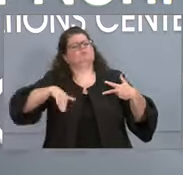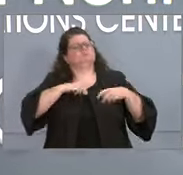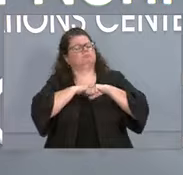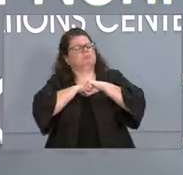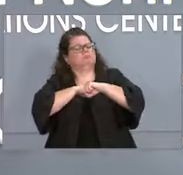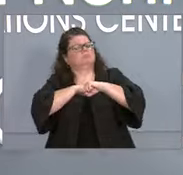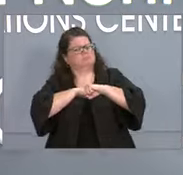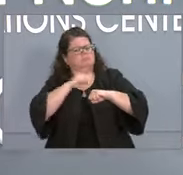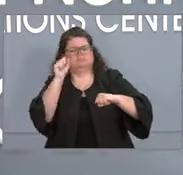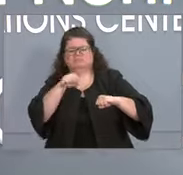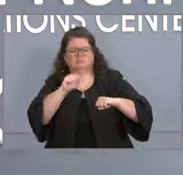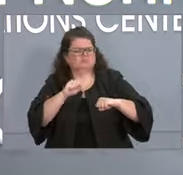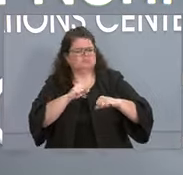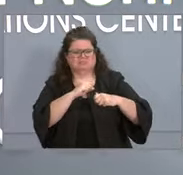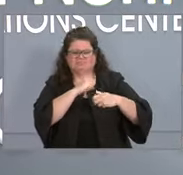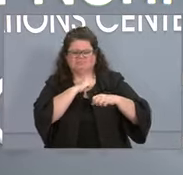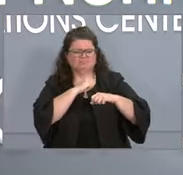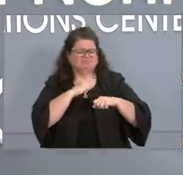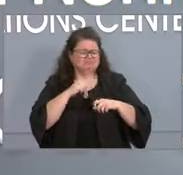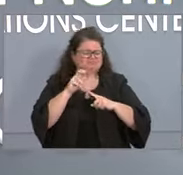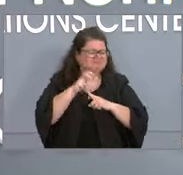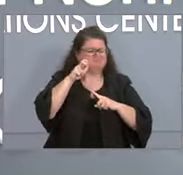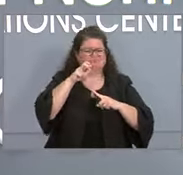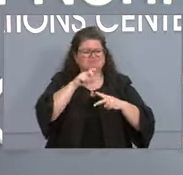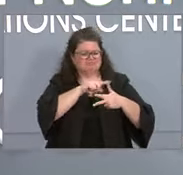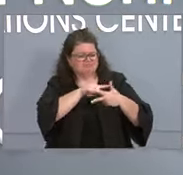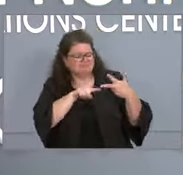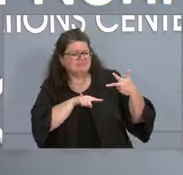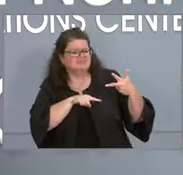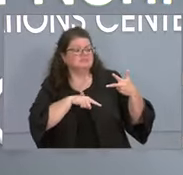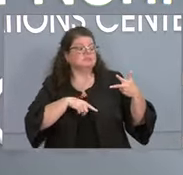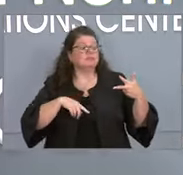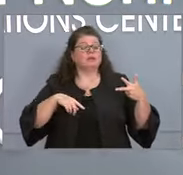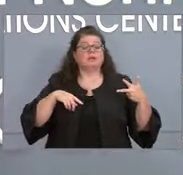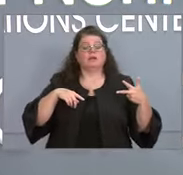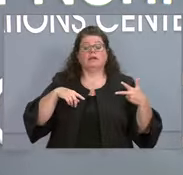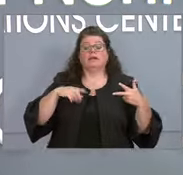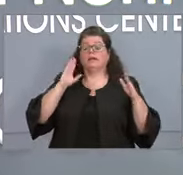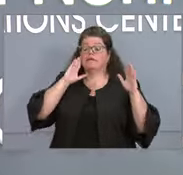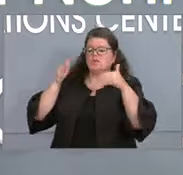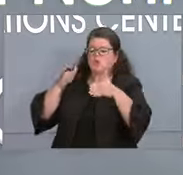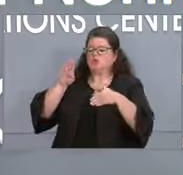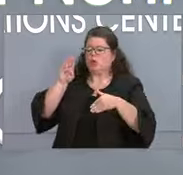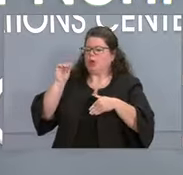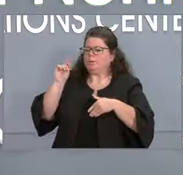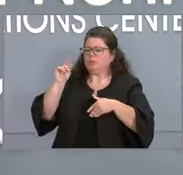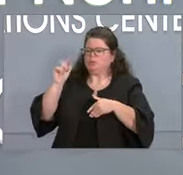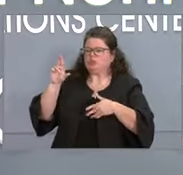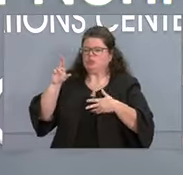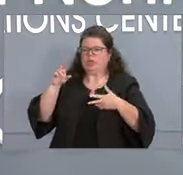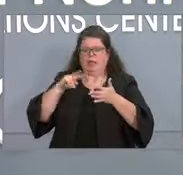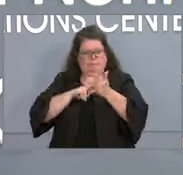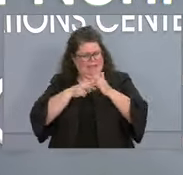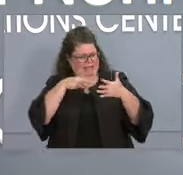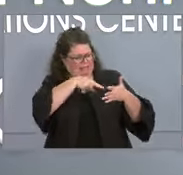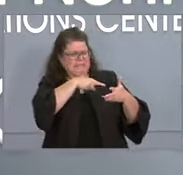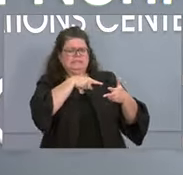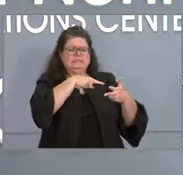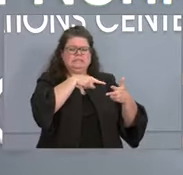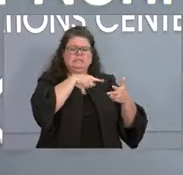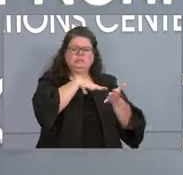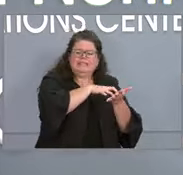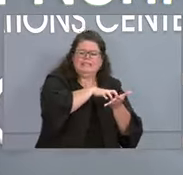against this virus. And we can't let all this booster talk obscure that fact